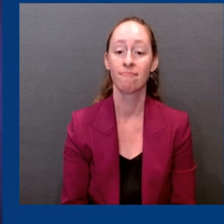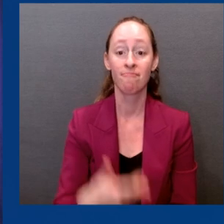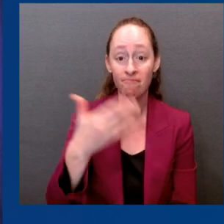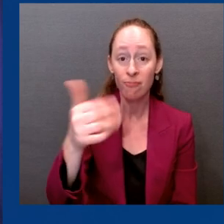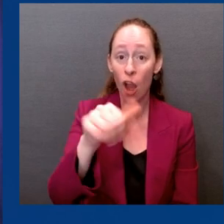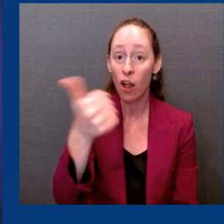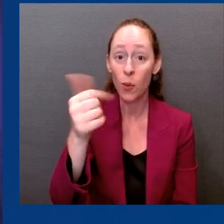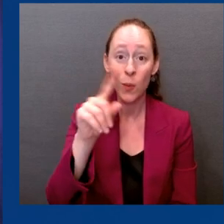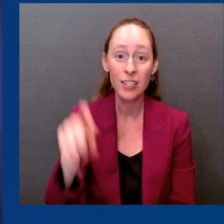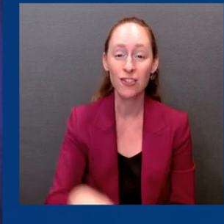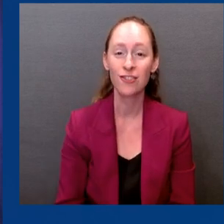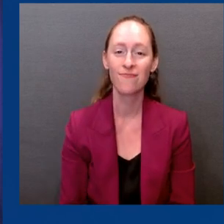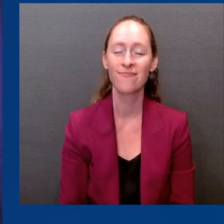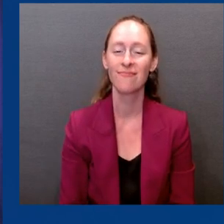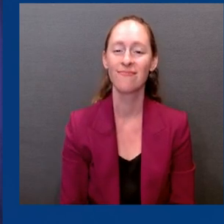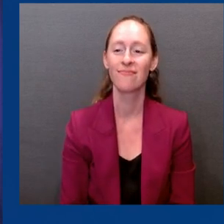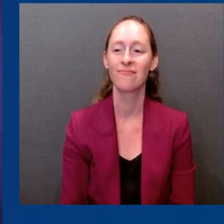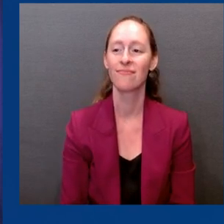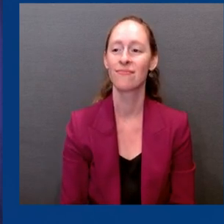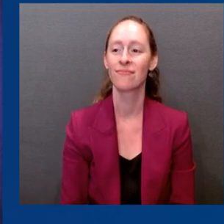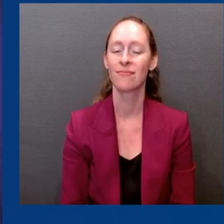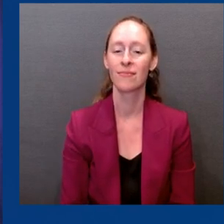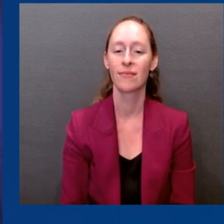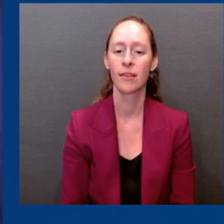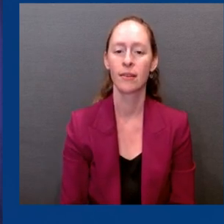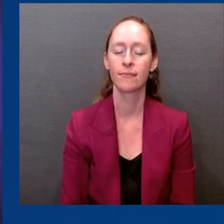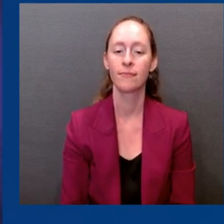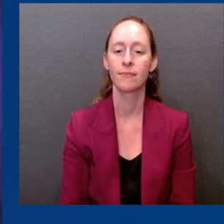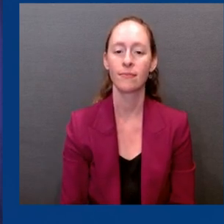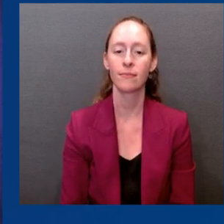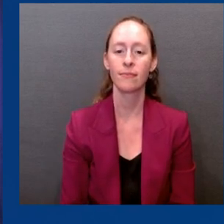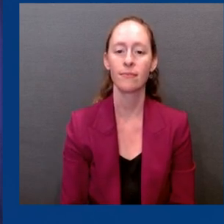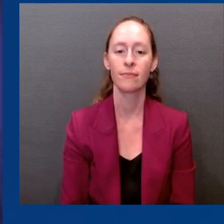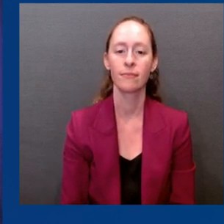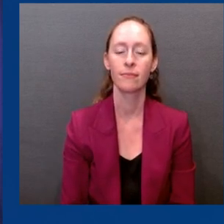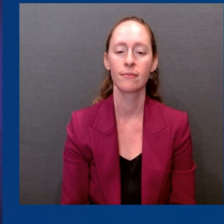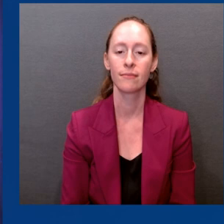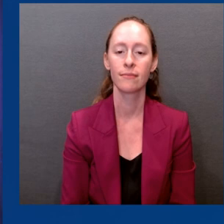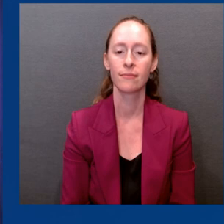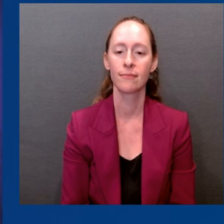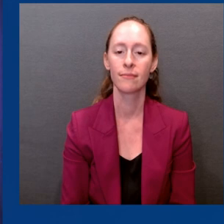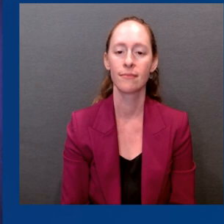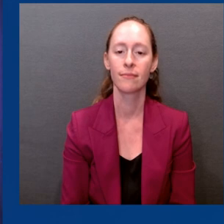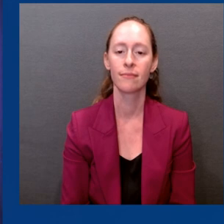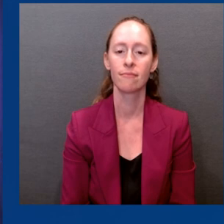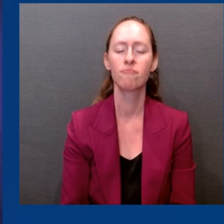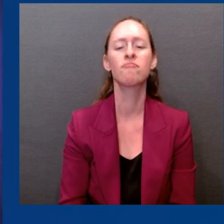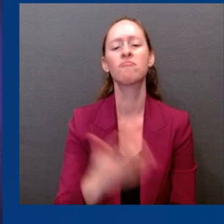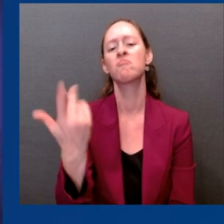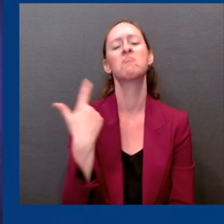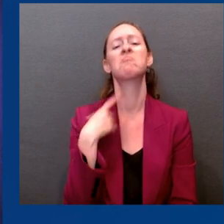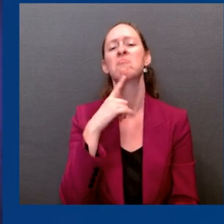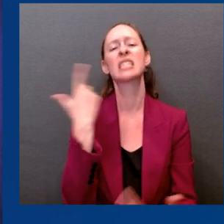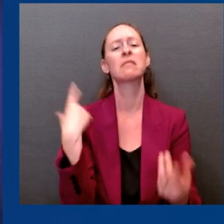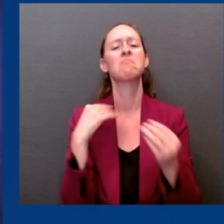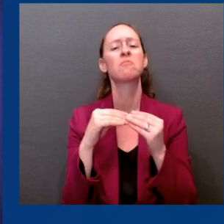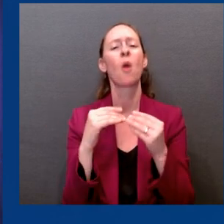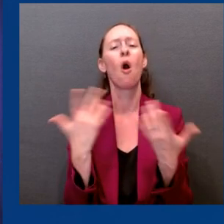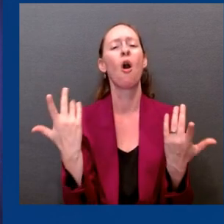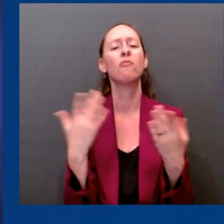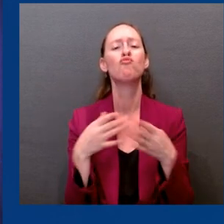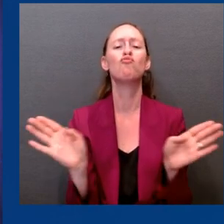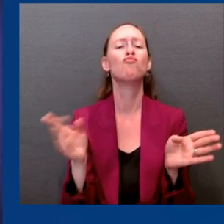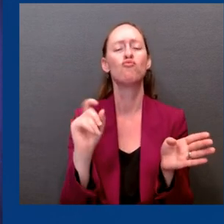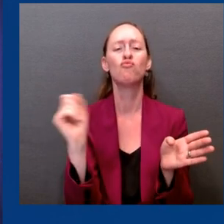Thanks. Thanks, everyone. Just a question broadly about how we avoid playing catch-up to new